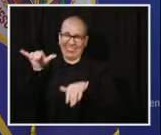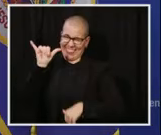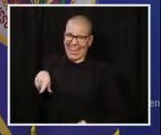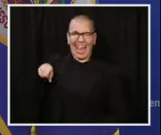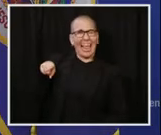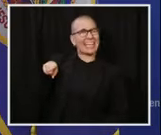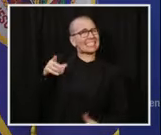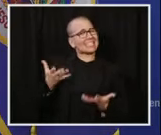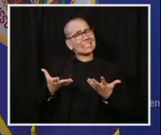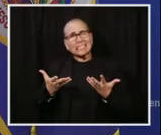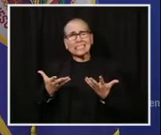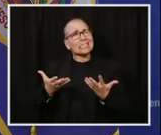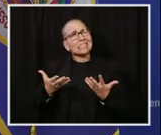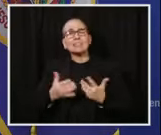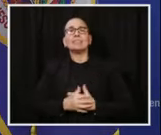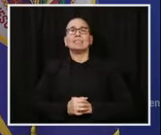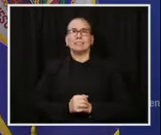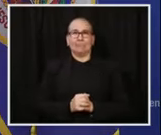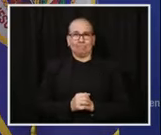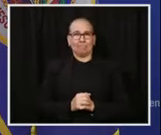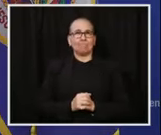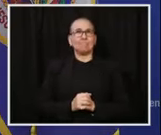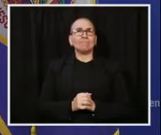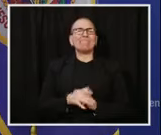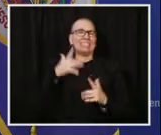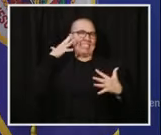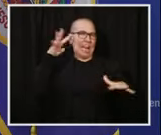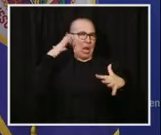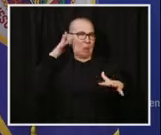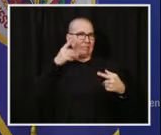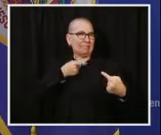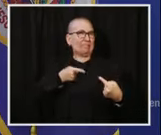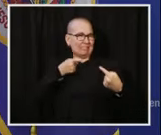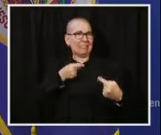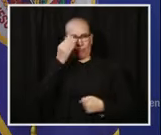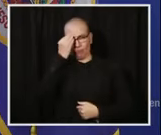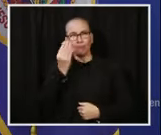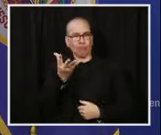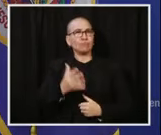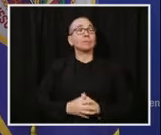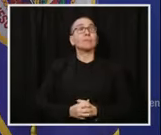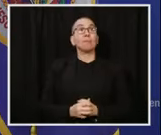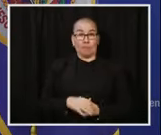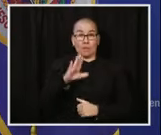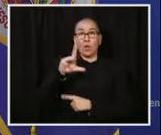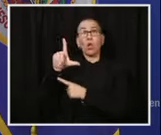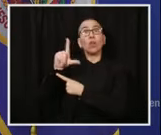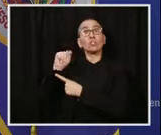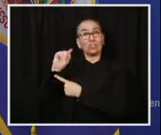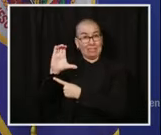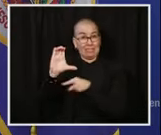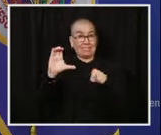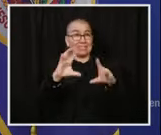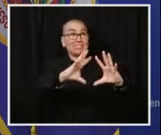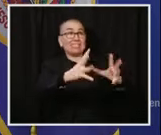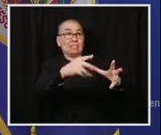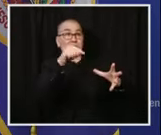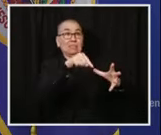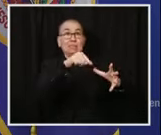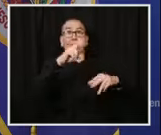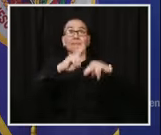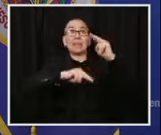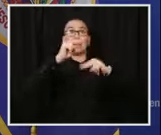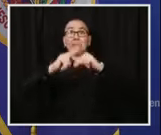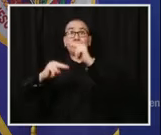crisis starts to become is, what happens when everybody in a care facility is not there to work? What happens to the people who are living there? These are our parents.